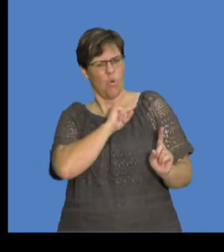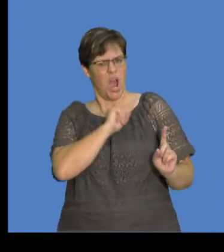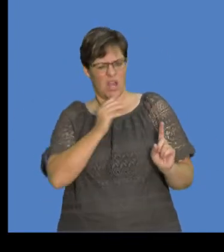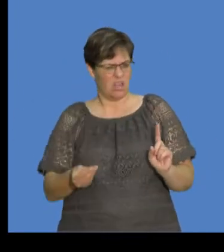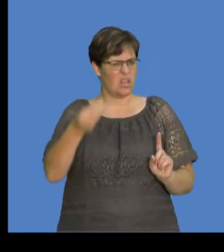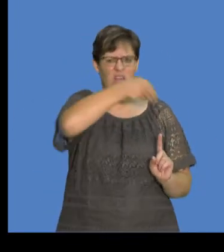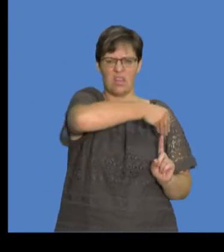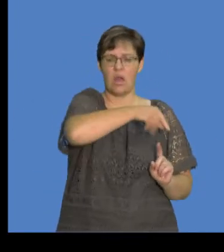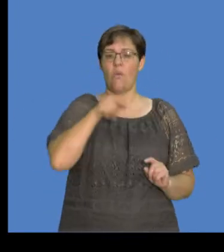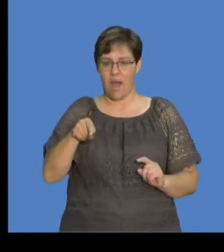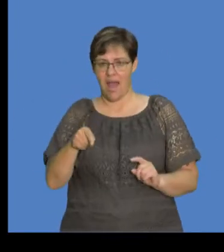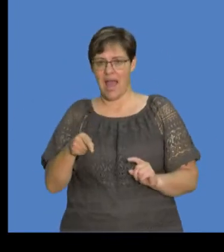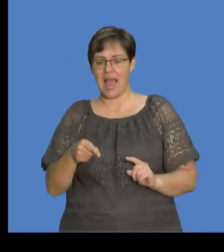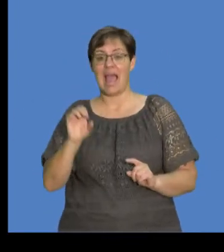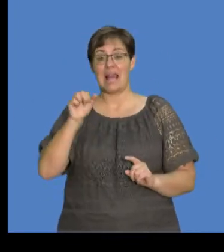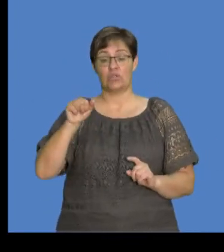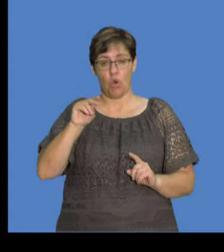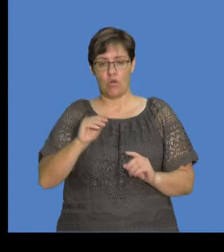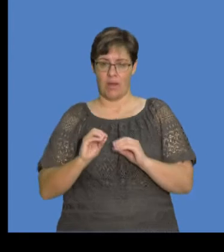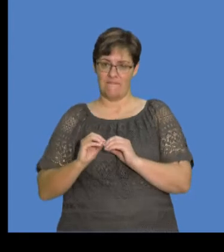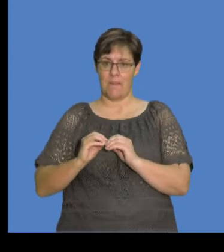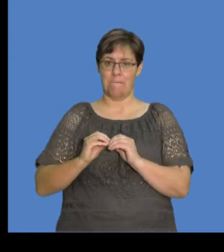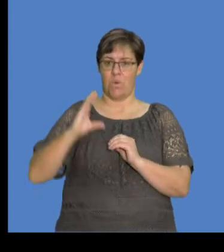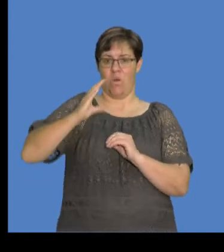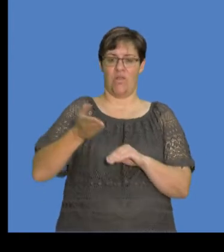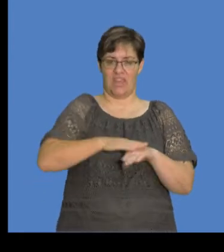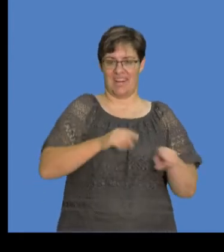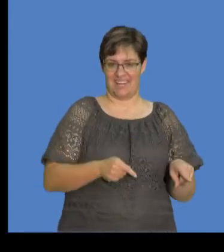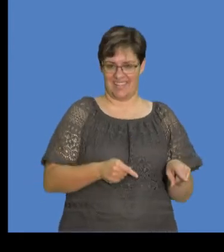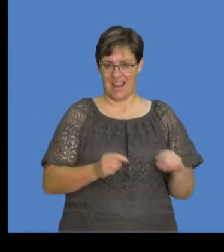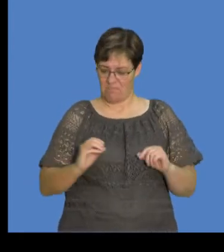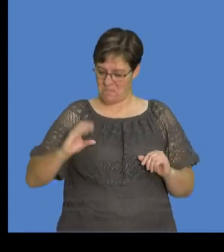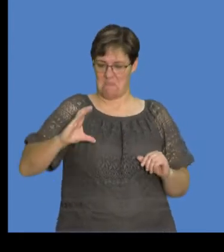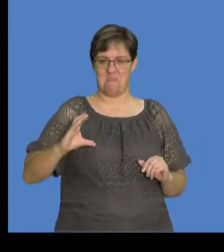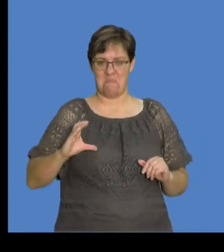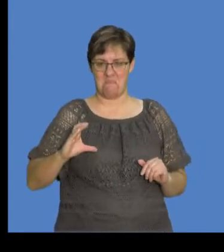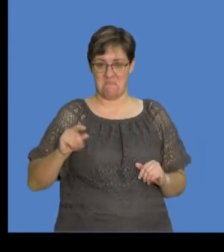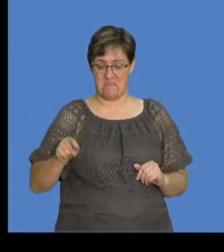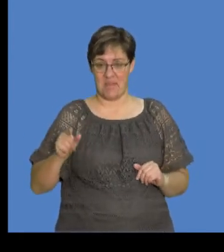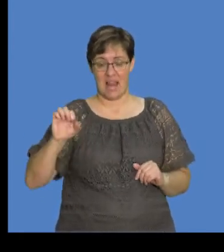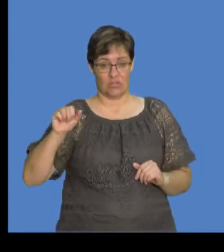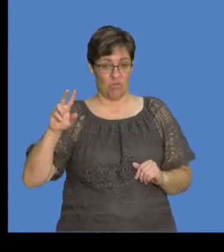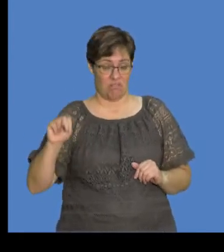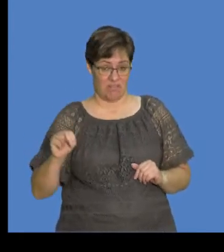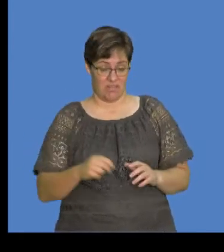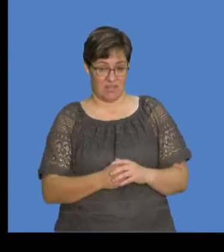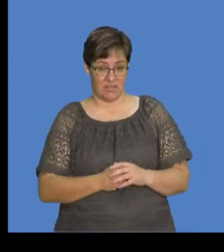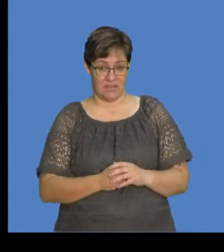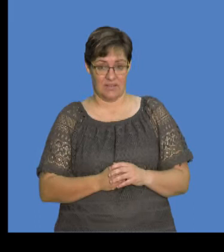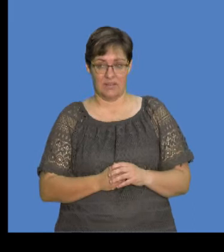Q2 has excess electrons, okay? Q2 has excess electrons, okay?